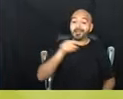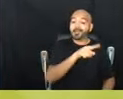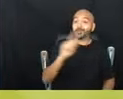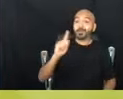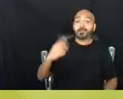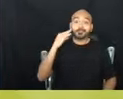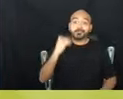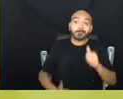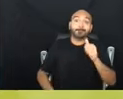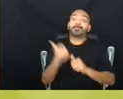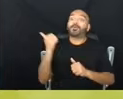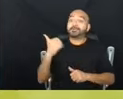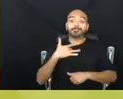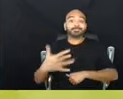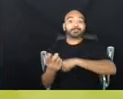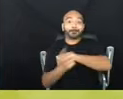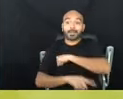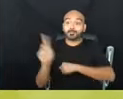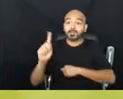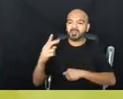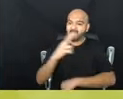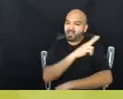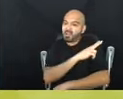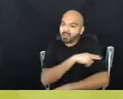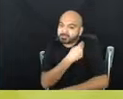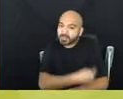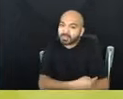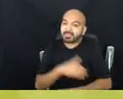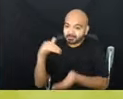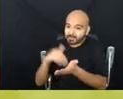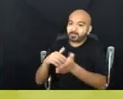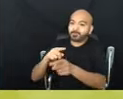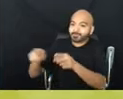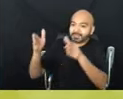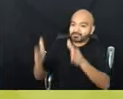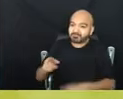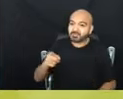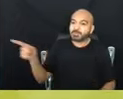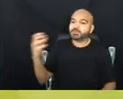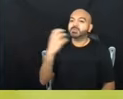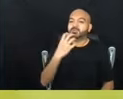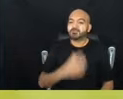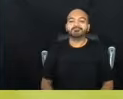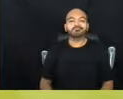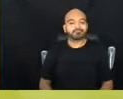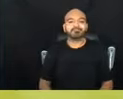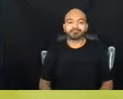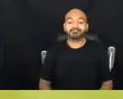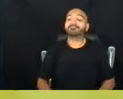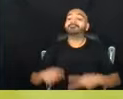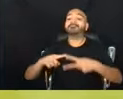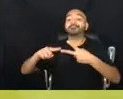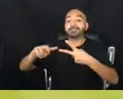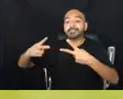most likely to criminalize them were hospitals, medical professionals. And this, you know, close second was the